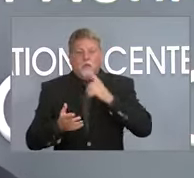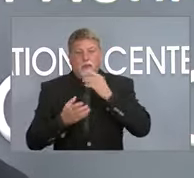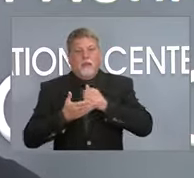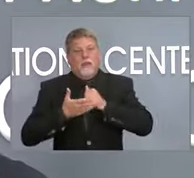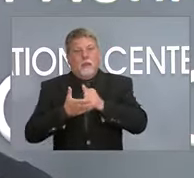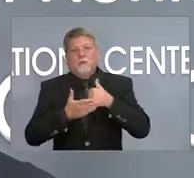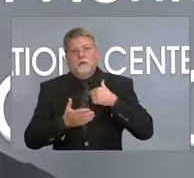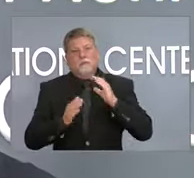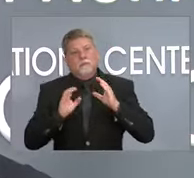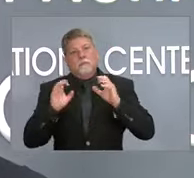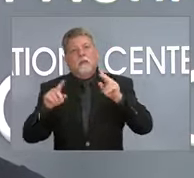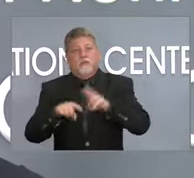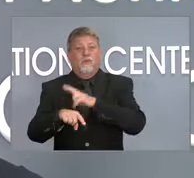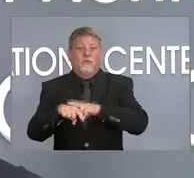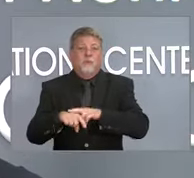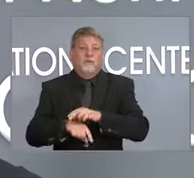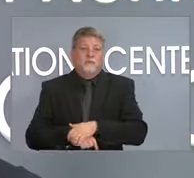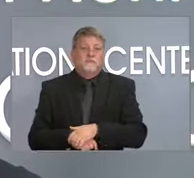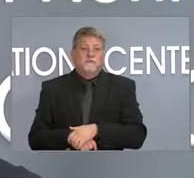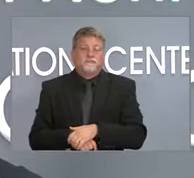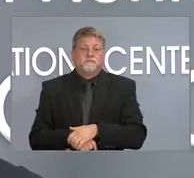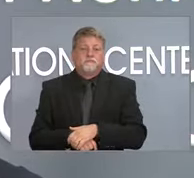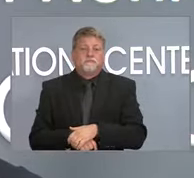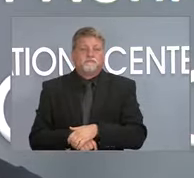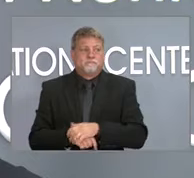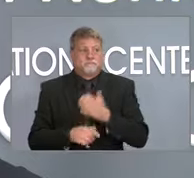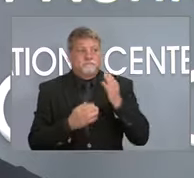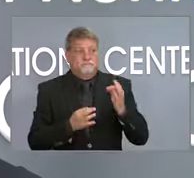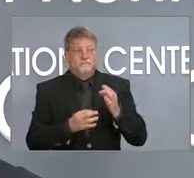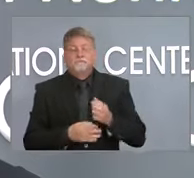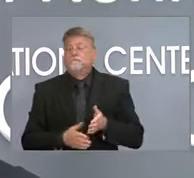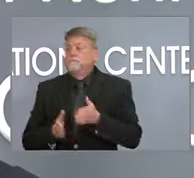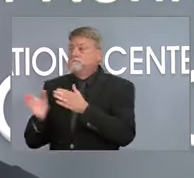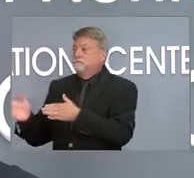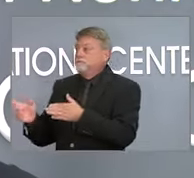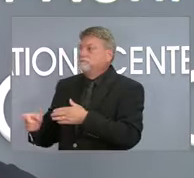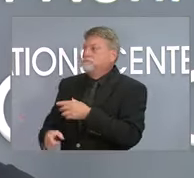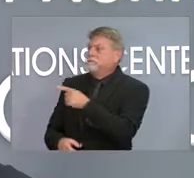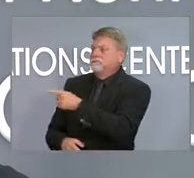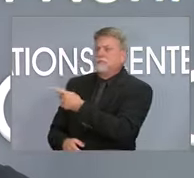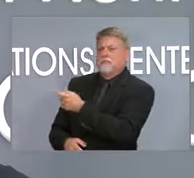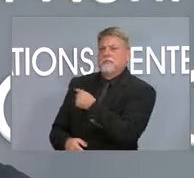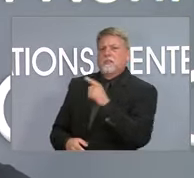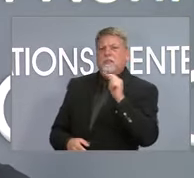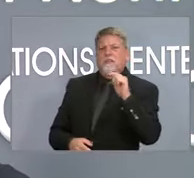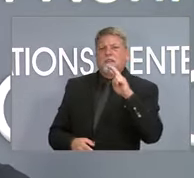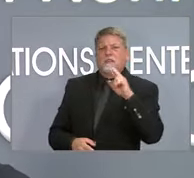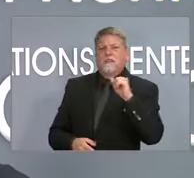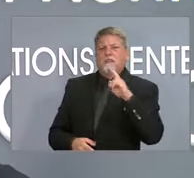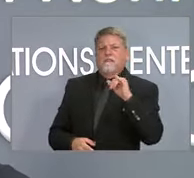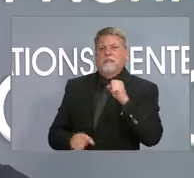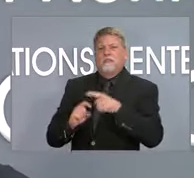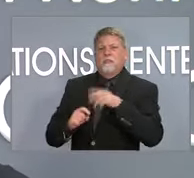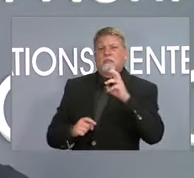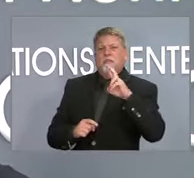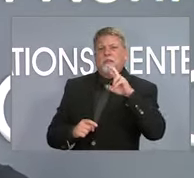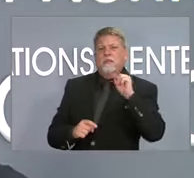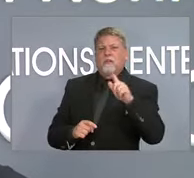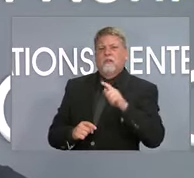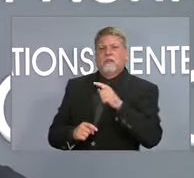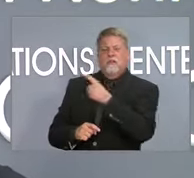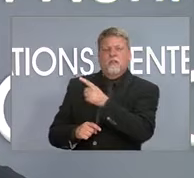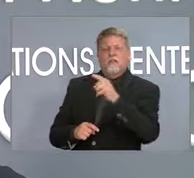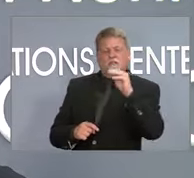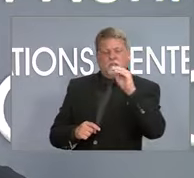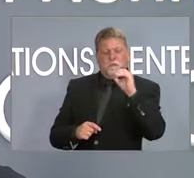Yes, Governor. I want to ask about monoclonal antibodies. Travis Fane with WRAL. The feds, it sounds like, are restricting that